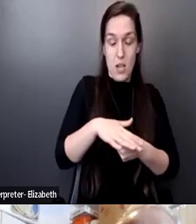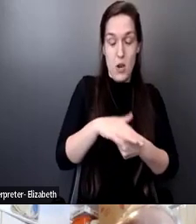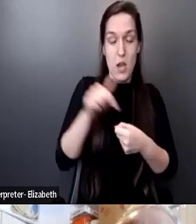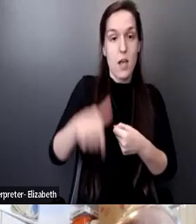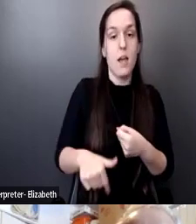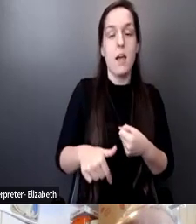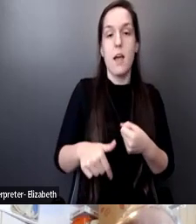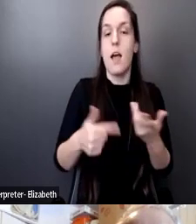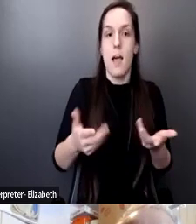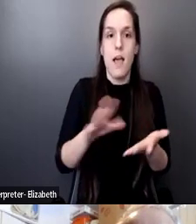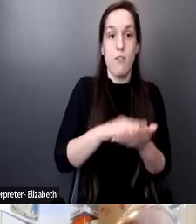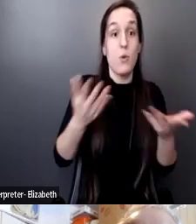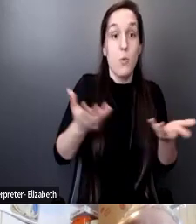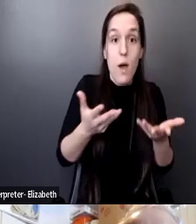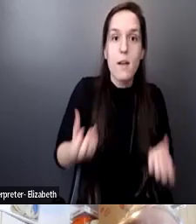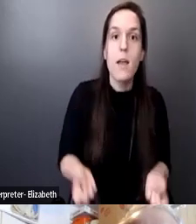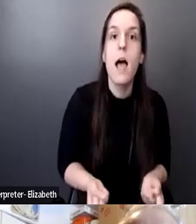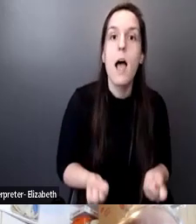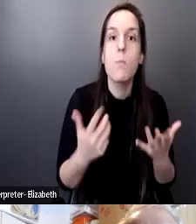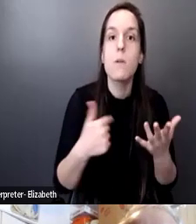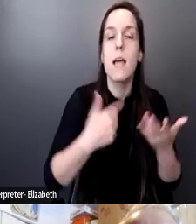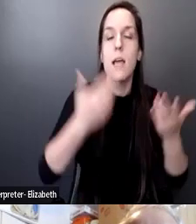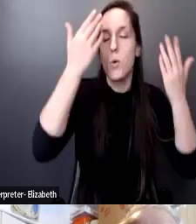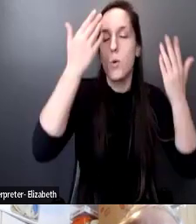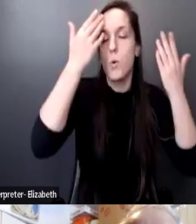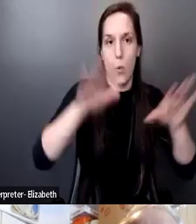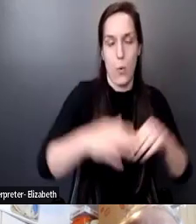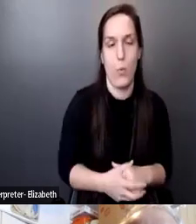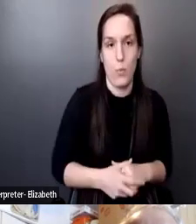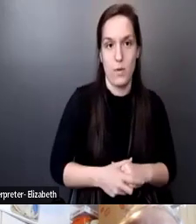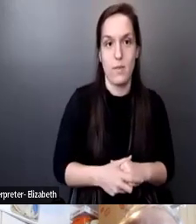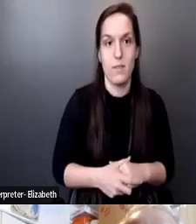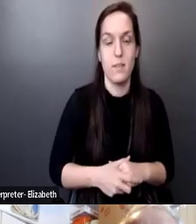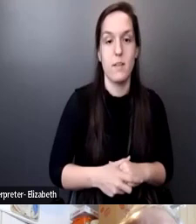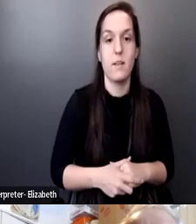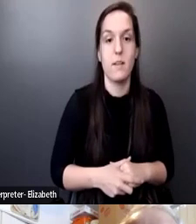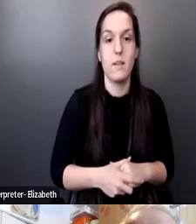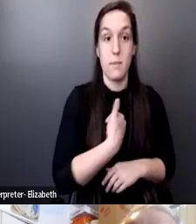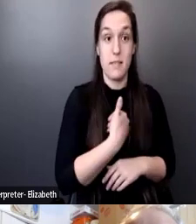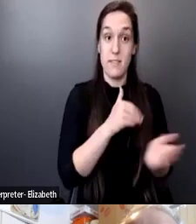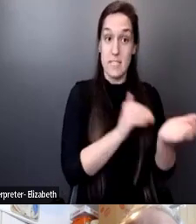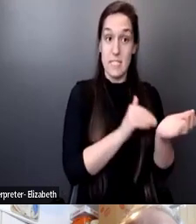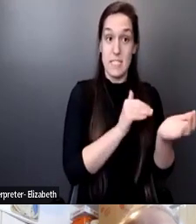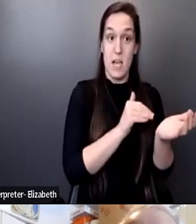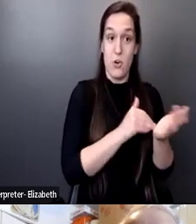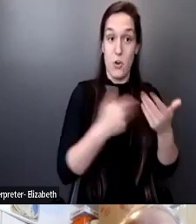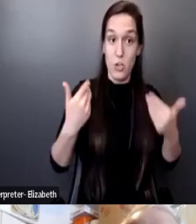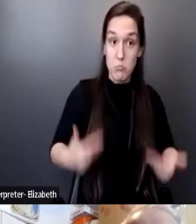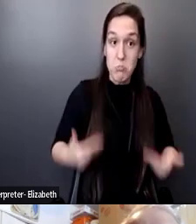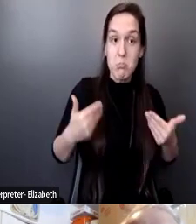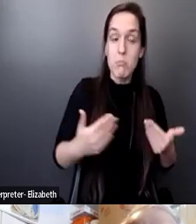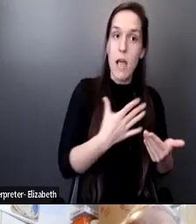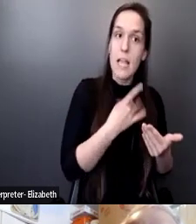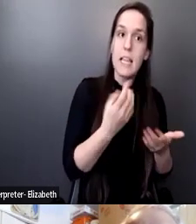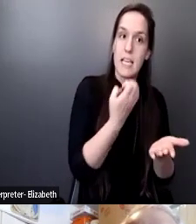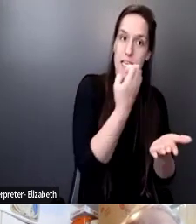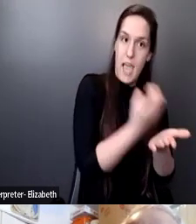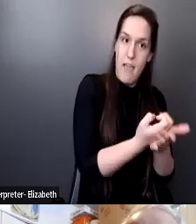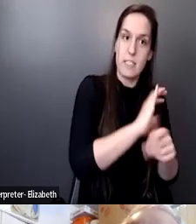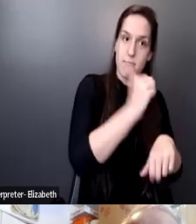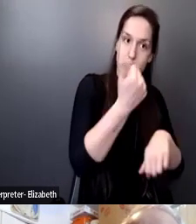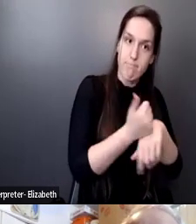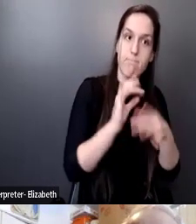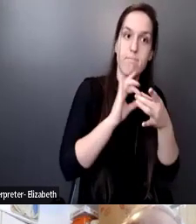I, you know, as a physician who likes evidence-based medicine,